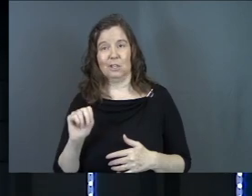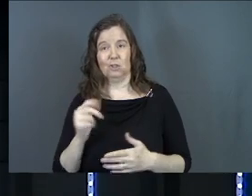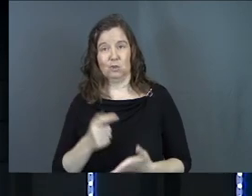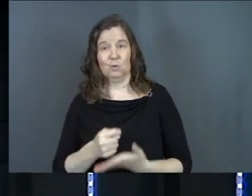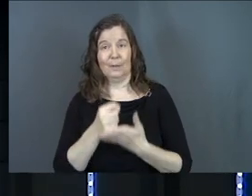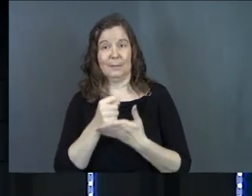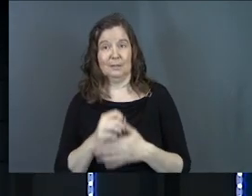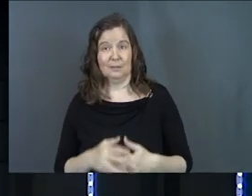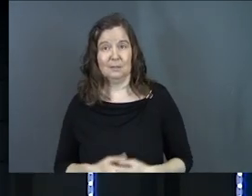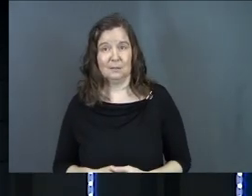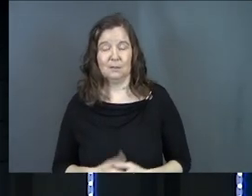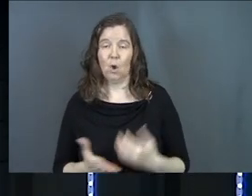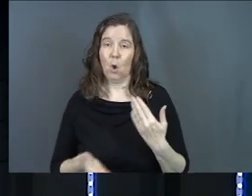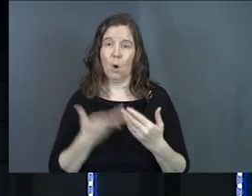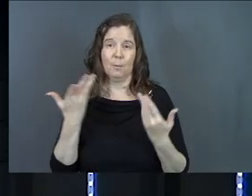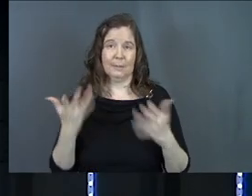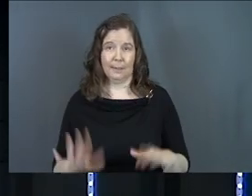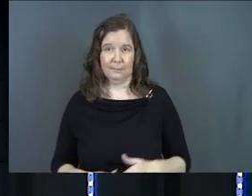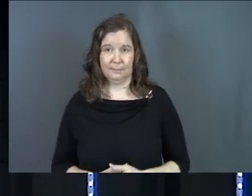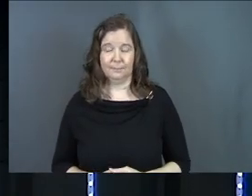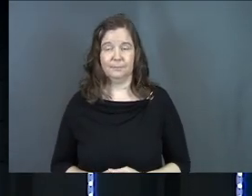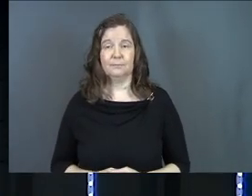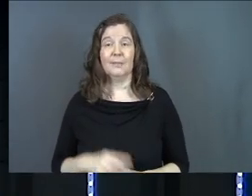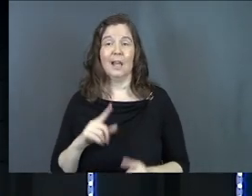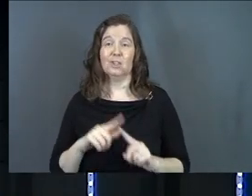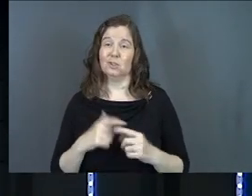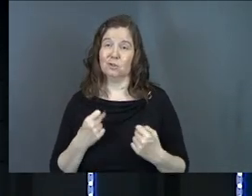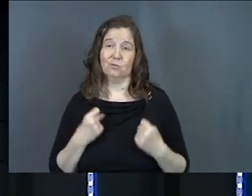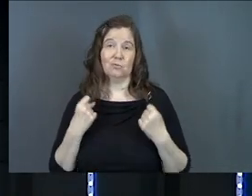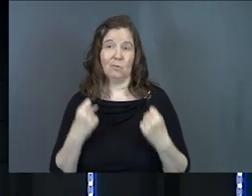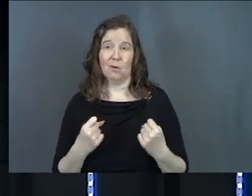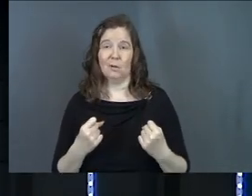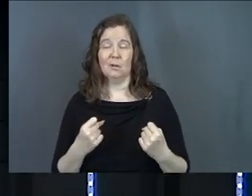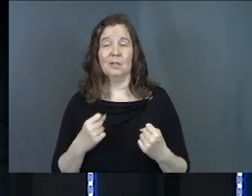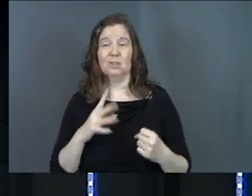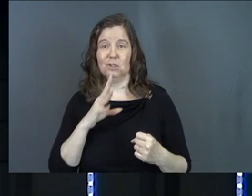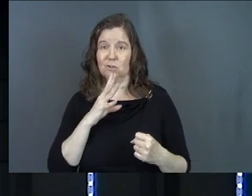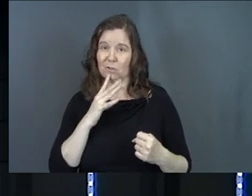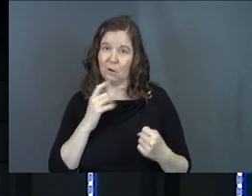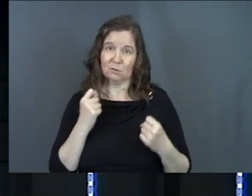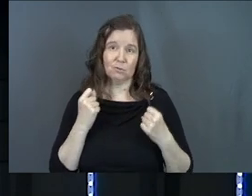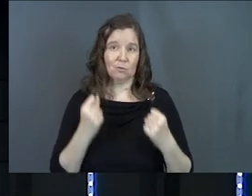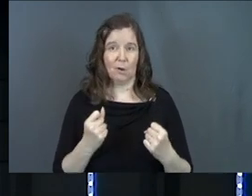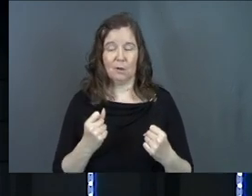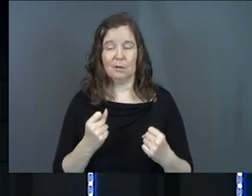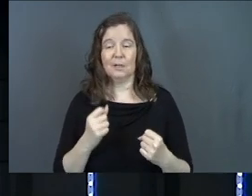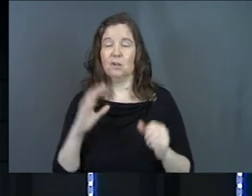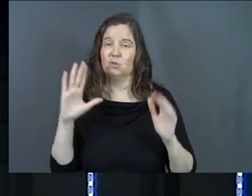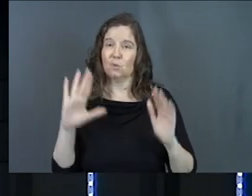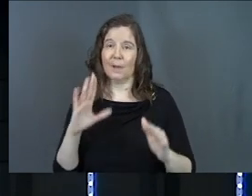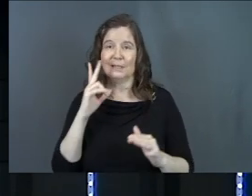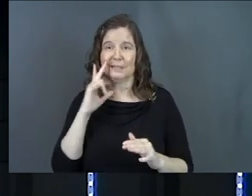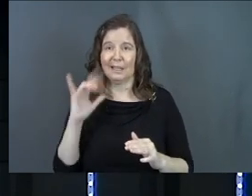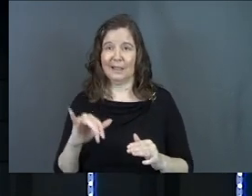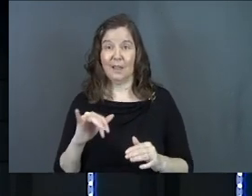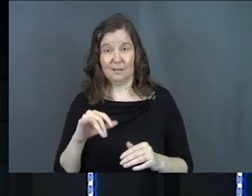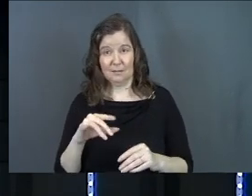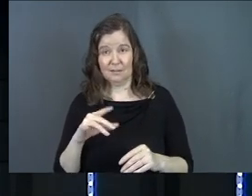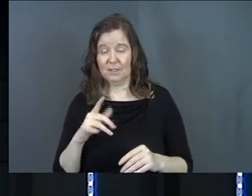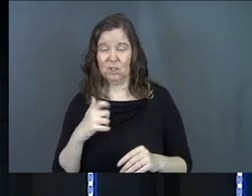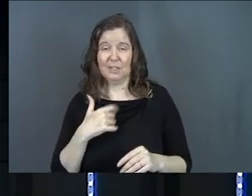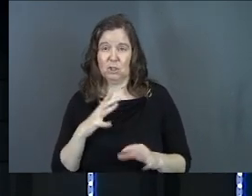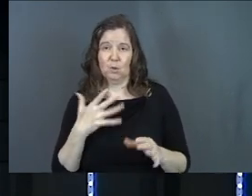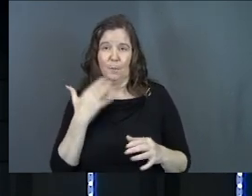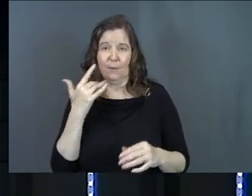treatments. Almost done. And she looks strong and she talks strong. And it's great to see that. It